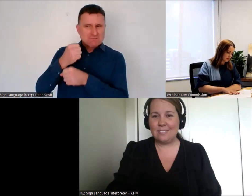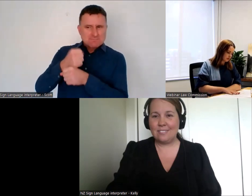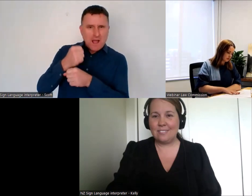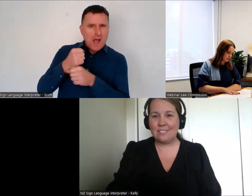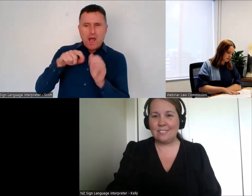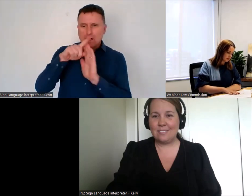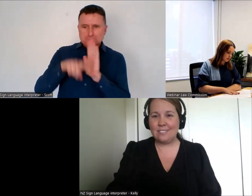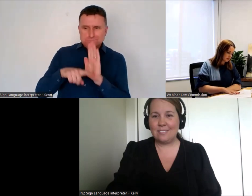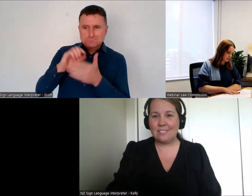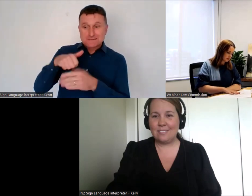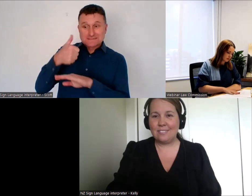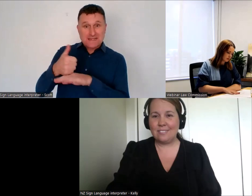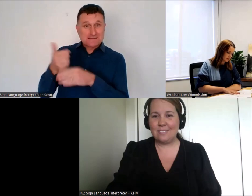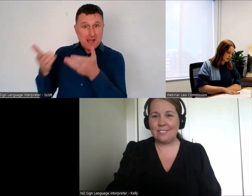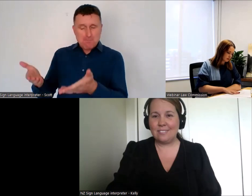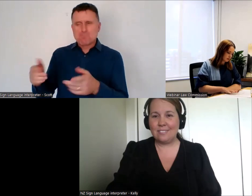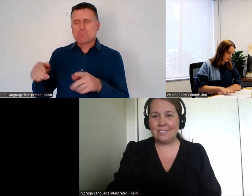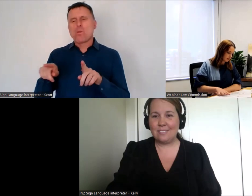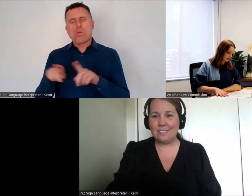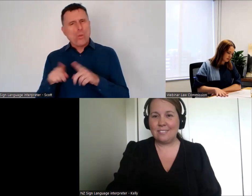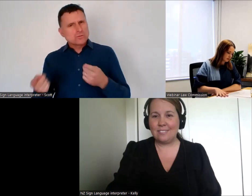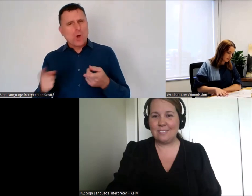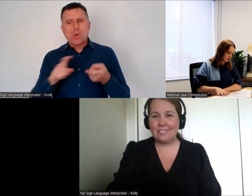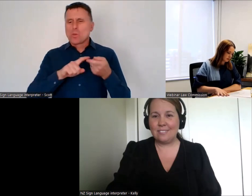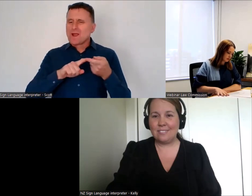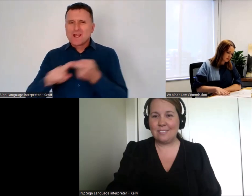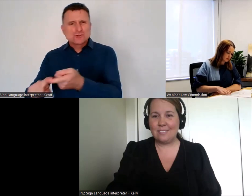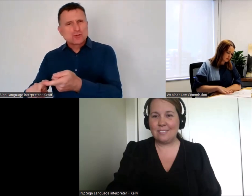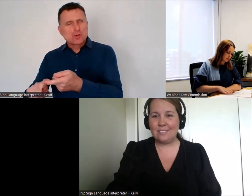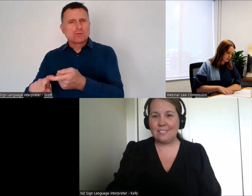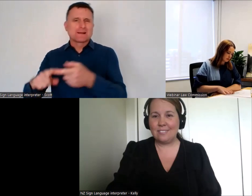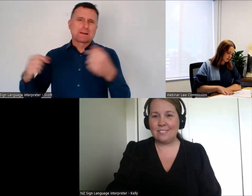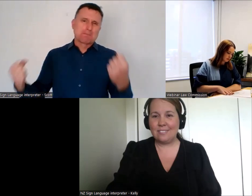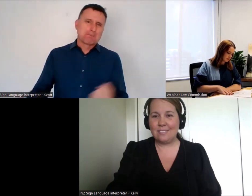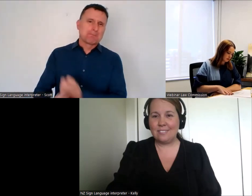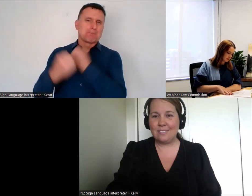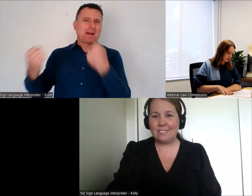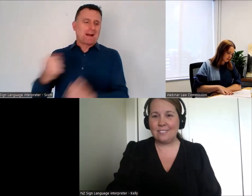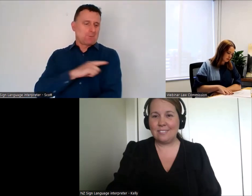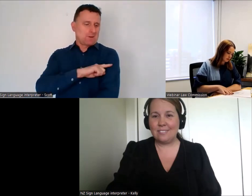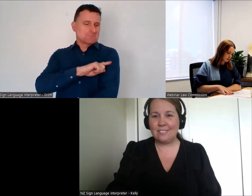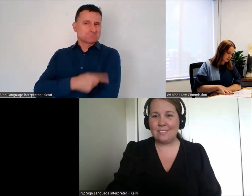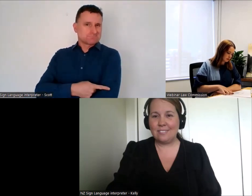I think what the questioner is particularly interested in there is